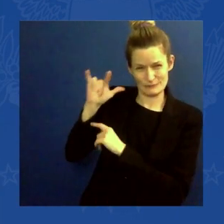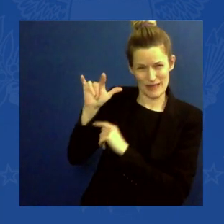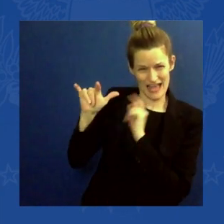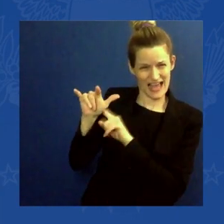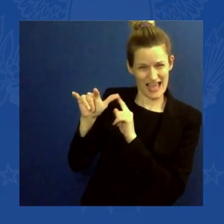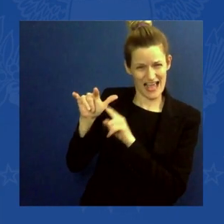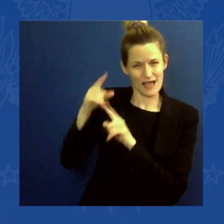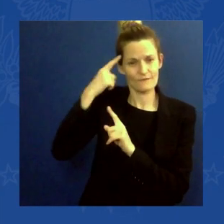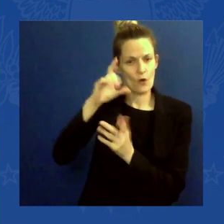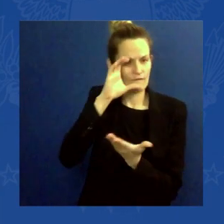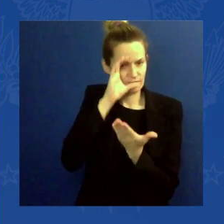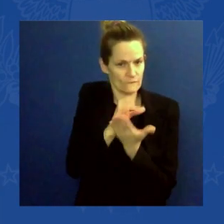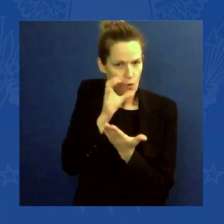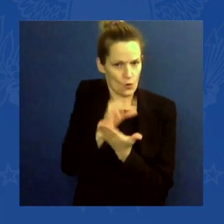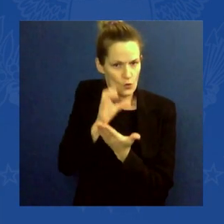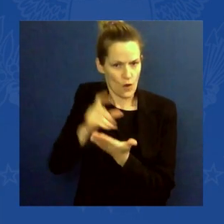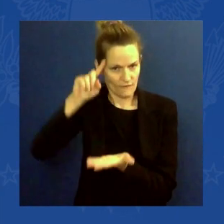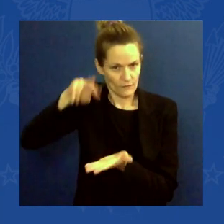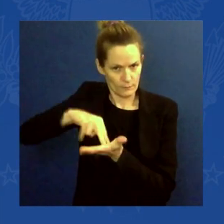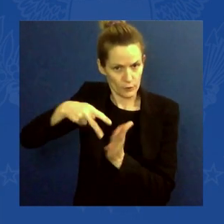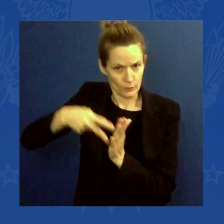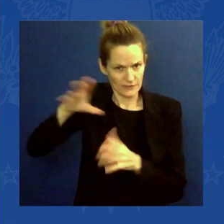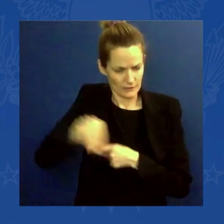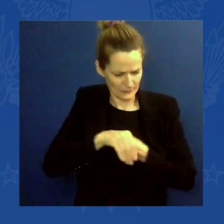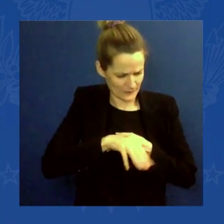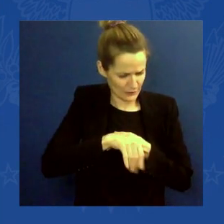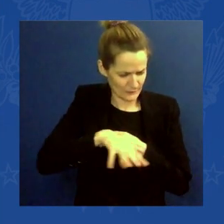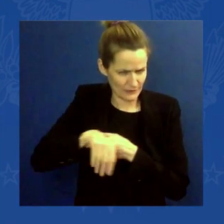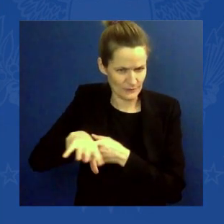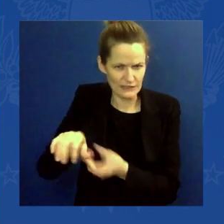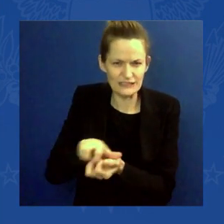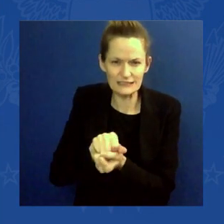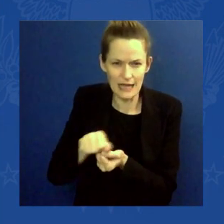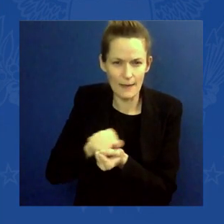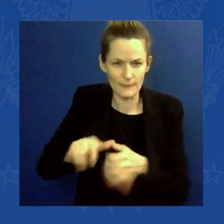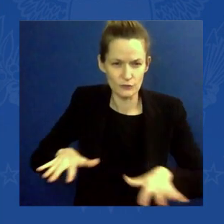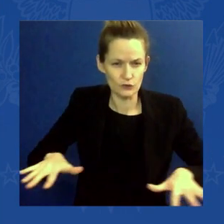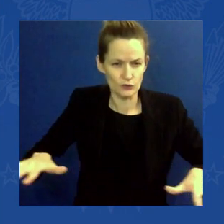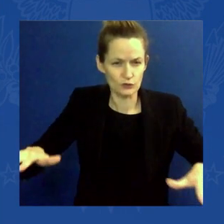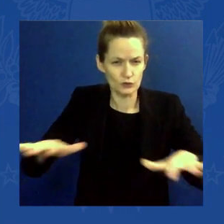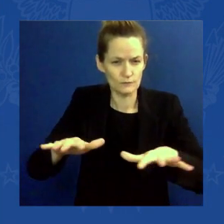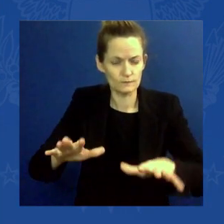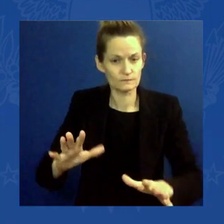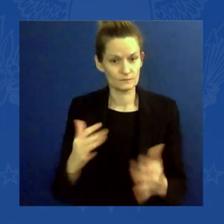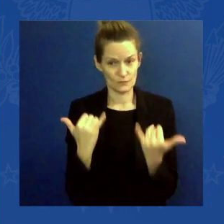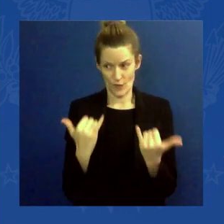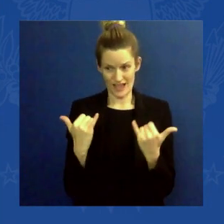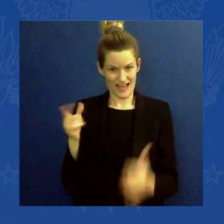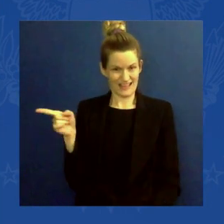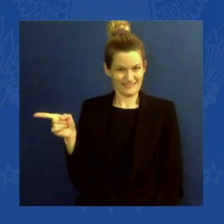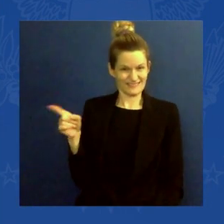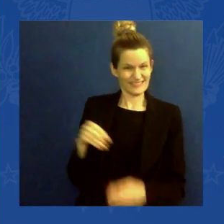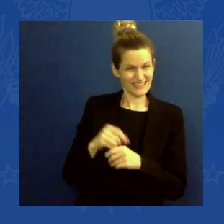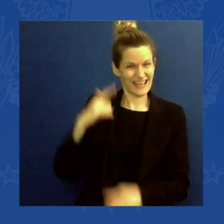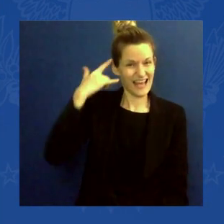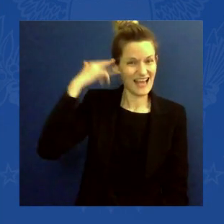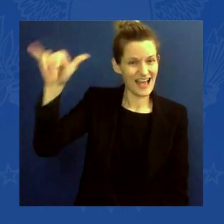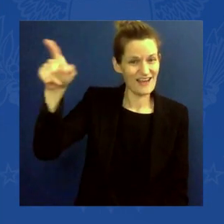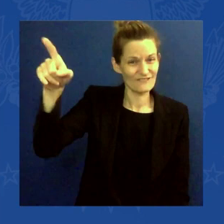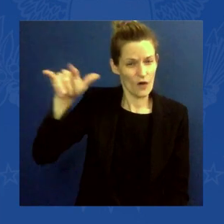They're based in California, and they've now flown over 1,000 missions across the West.